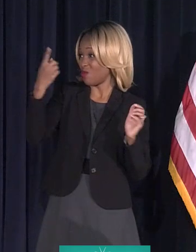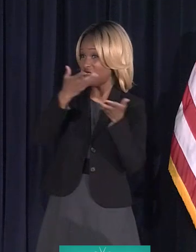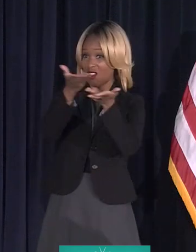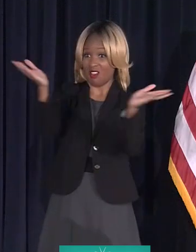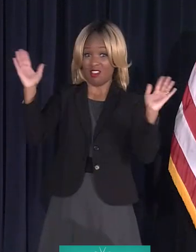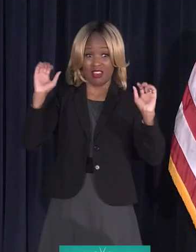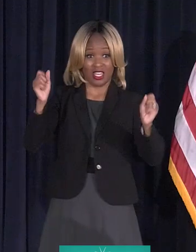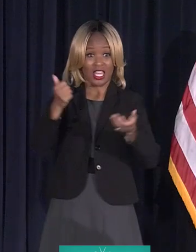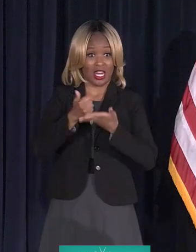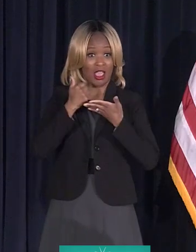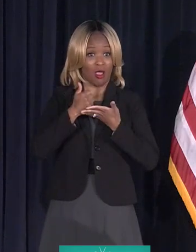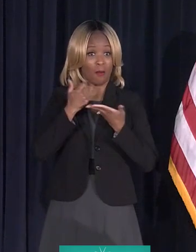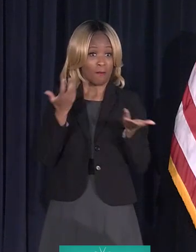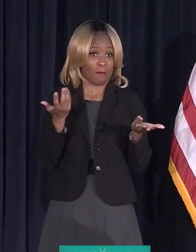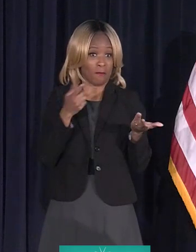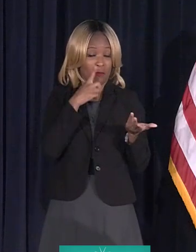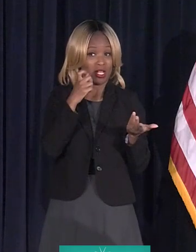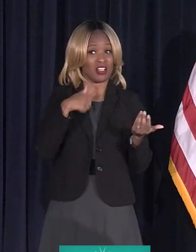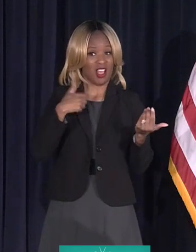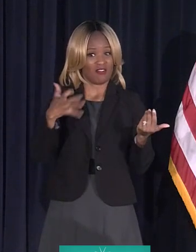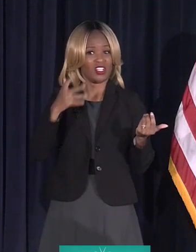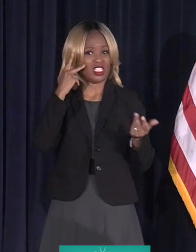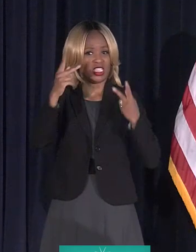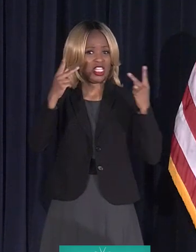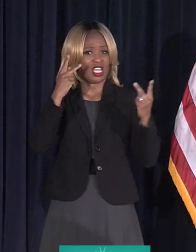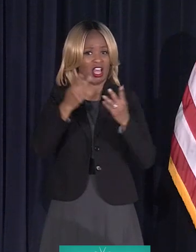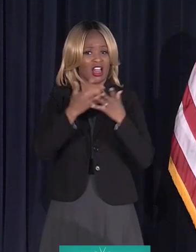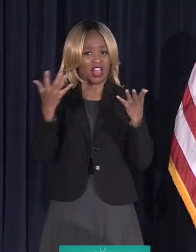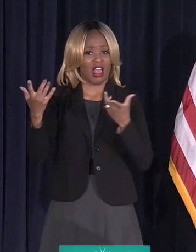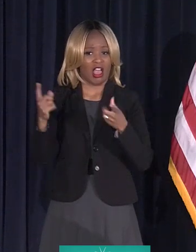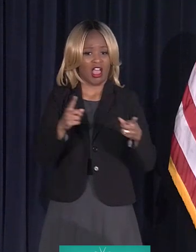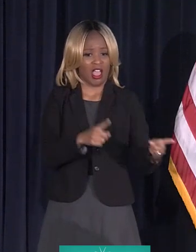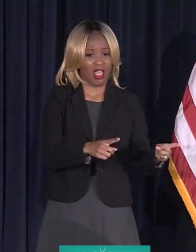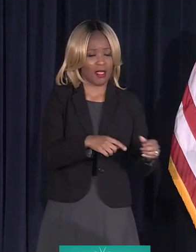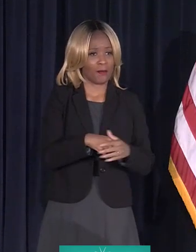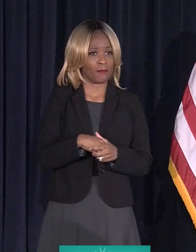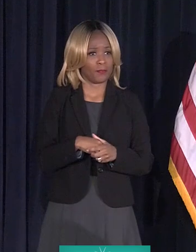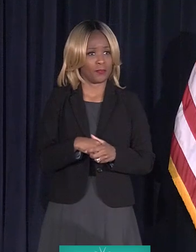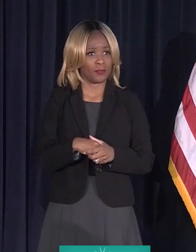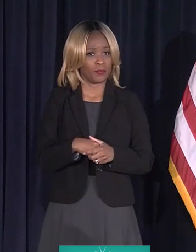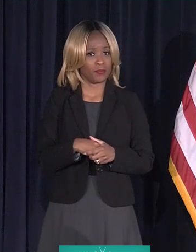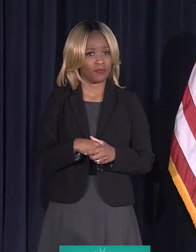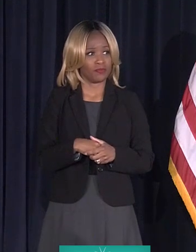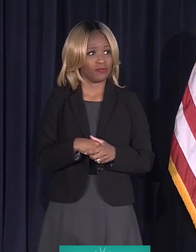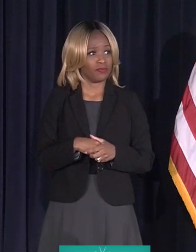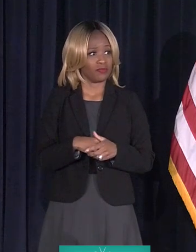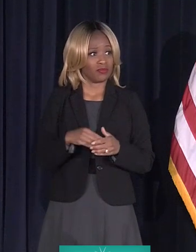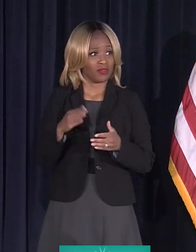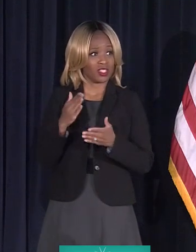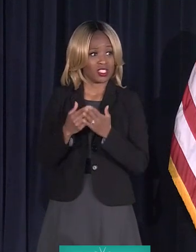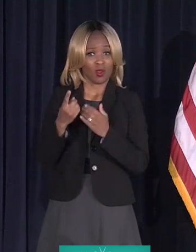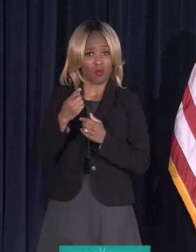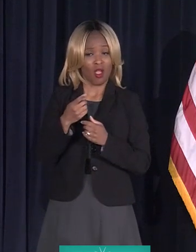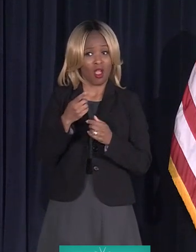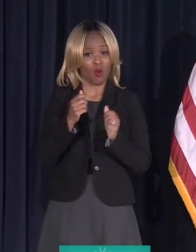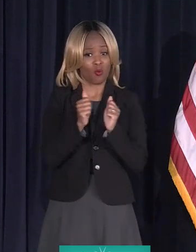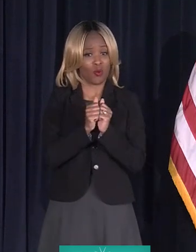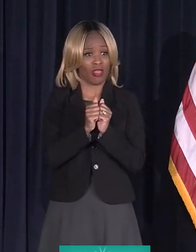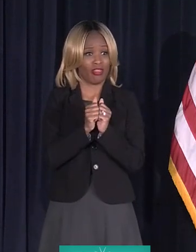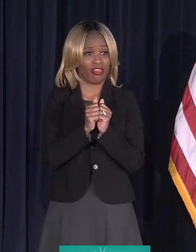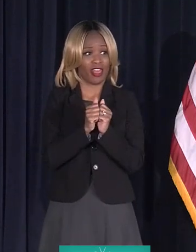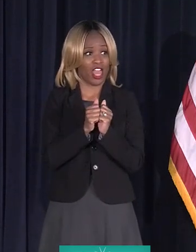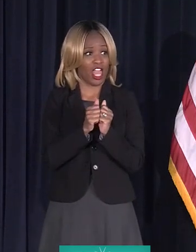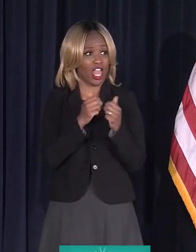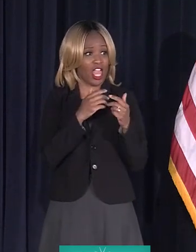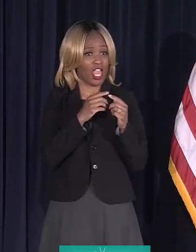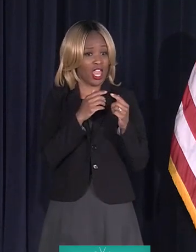because this is really, I've seen a lot of things out there. But somebody is, if somebody as big a heart as yours, there has to be a